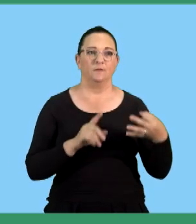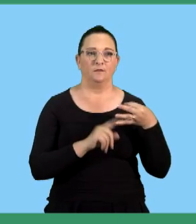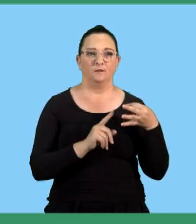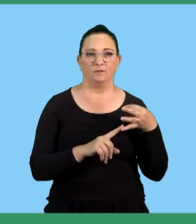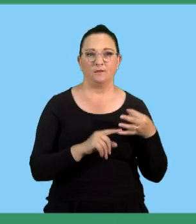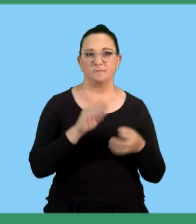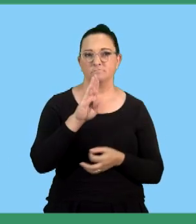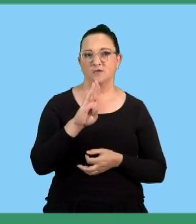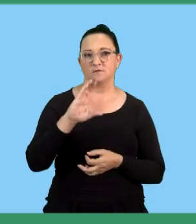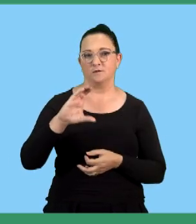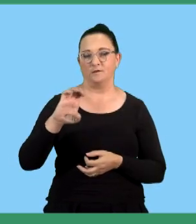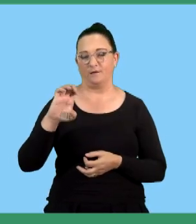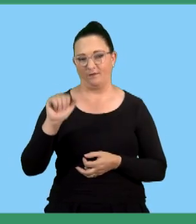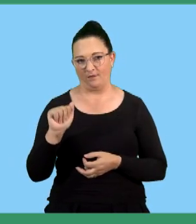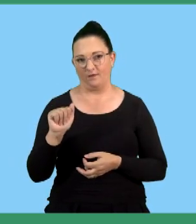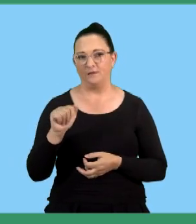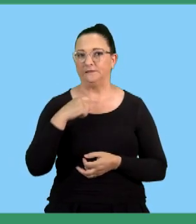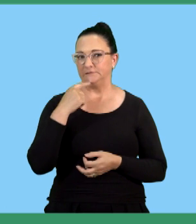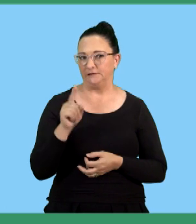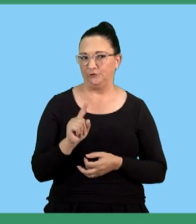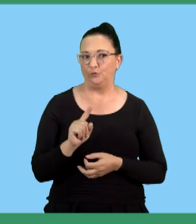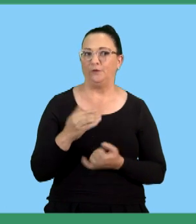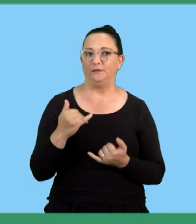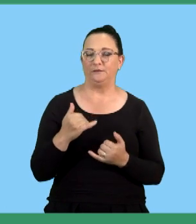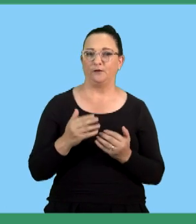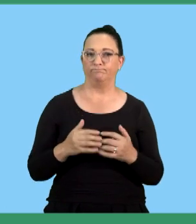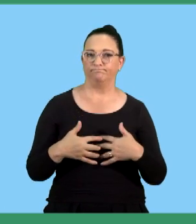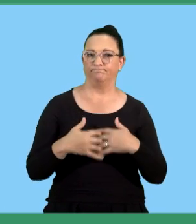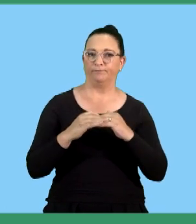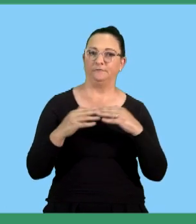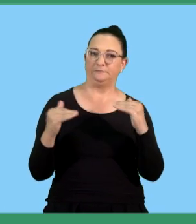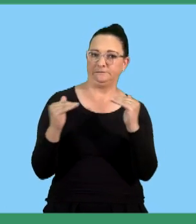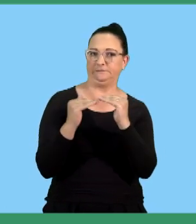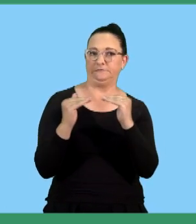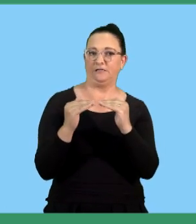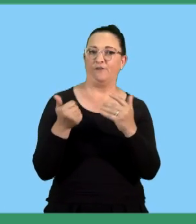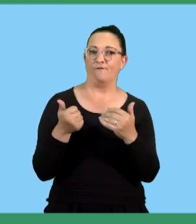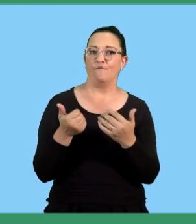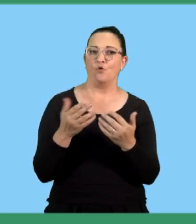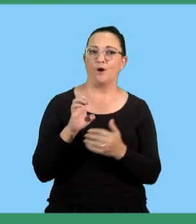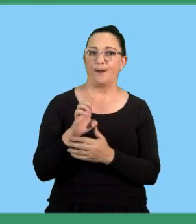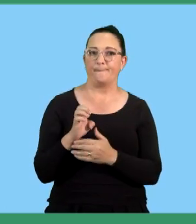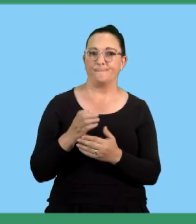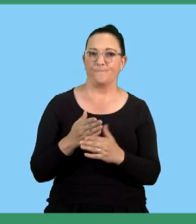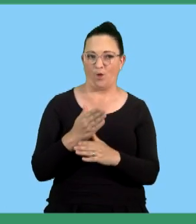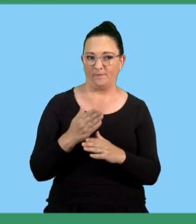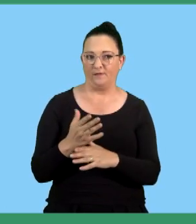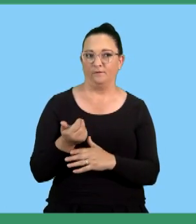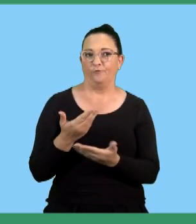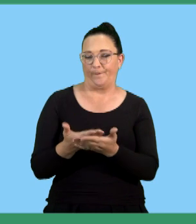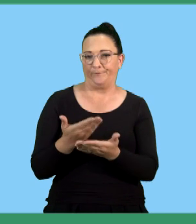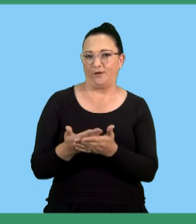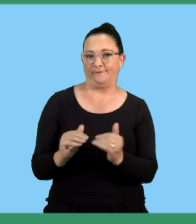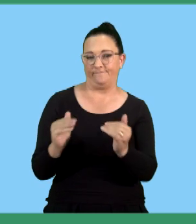we spoke about the BCA, which sets the minimum standard for employment in order to promote fair labour practice. We also looked